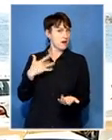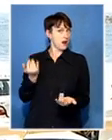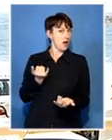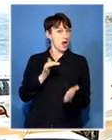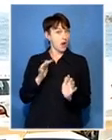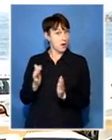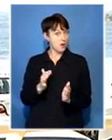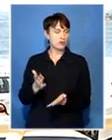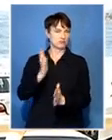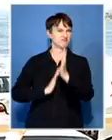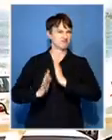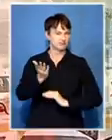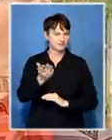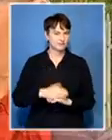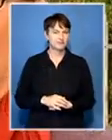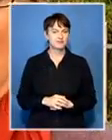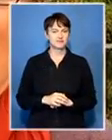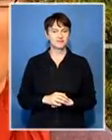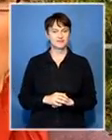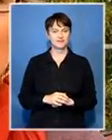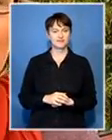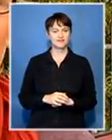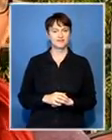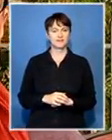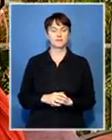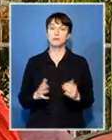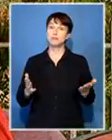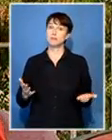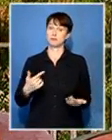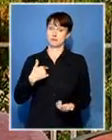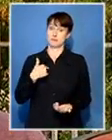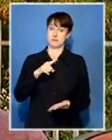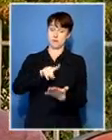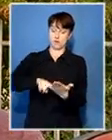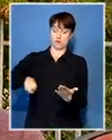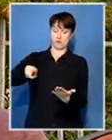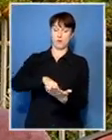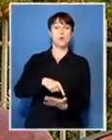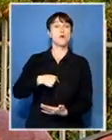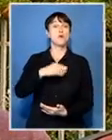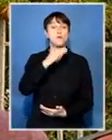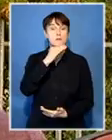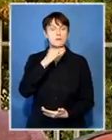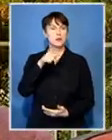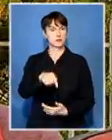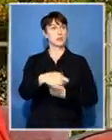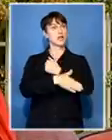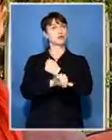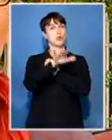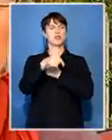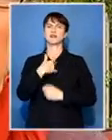let's let's take a listen to this well voting means um voting for the country that I love